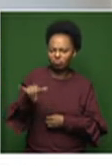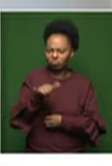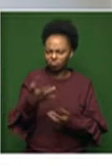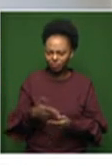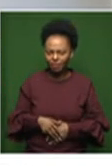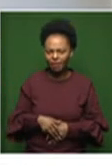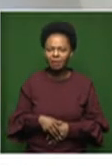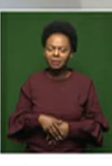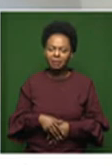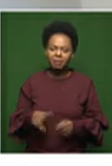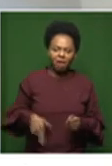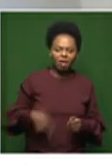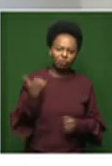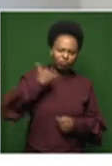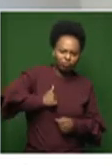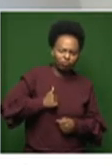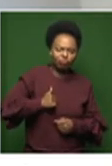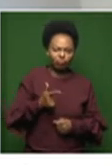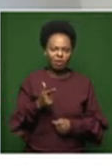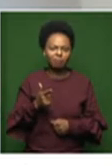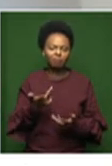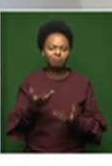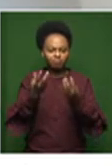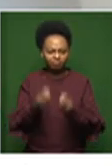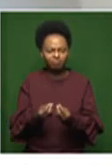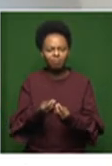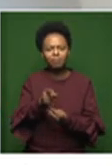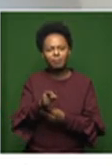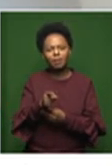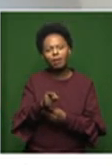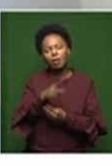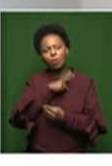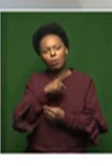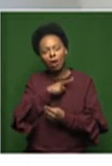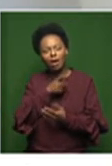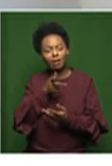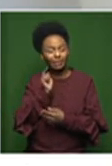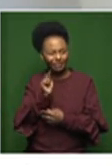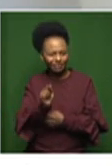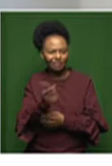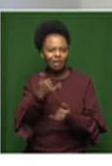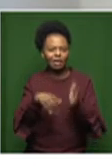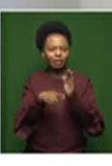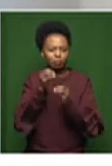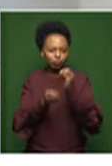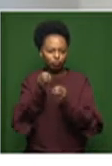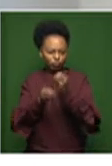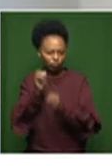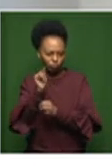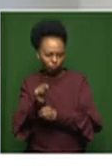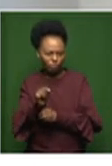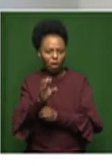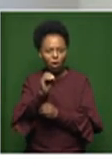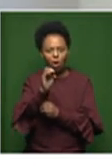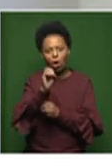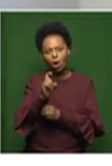Gallery and it's a pop-up space that the developers of Oxford